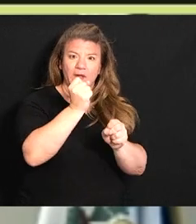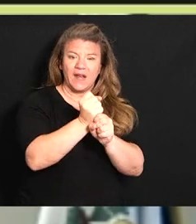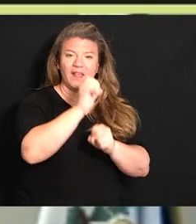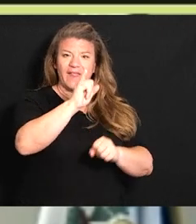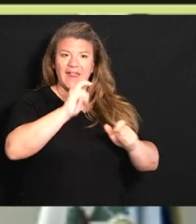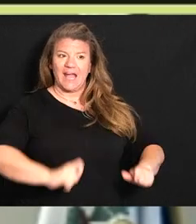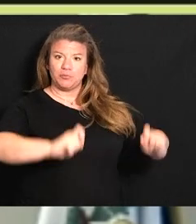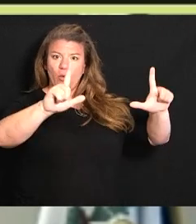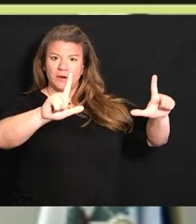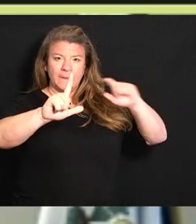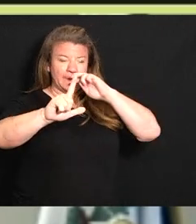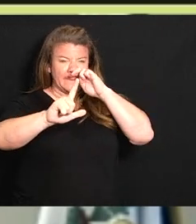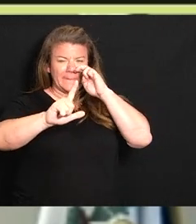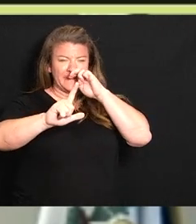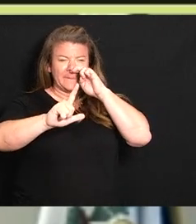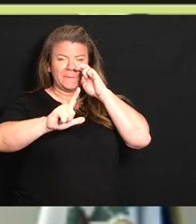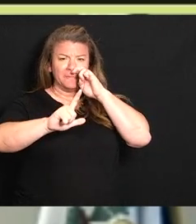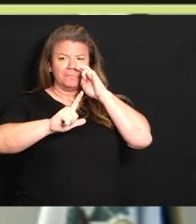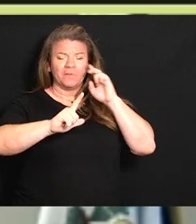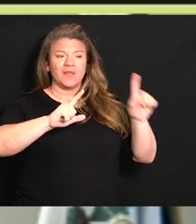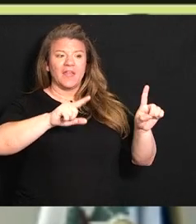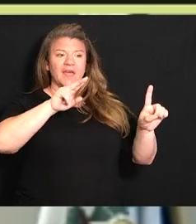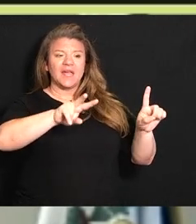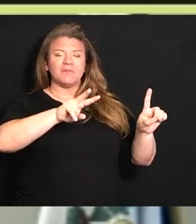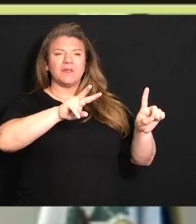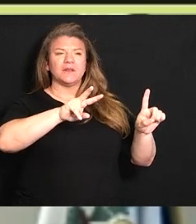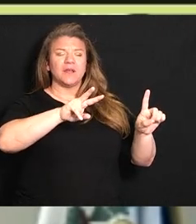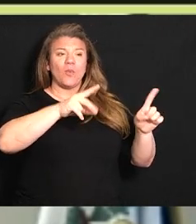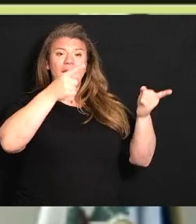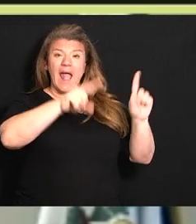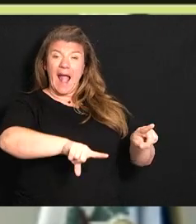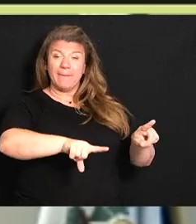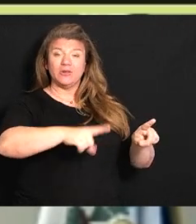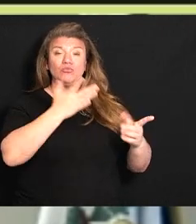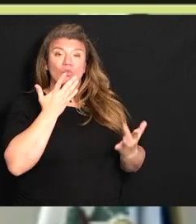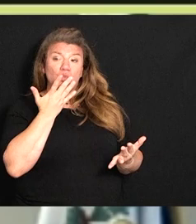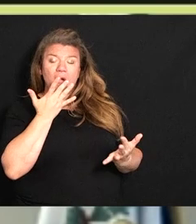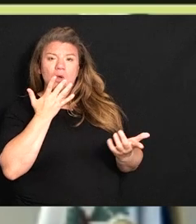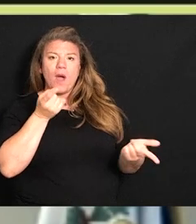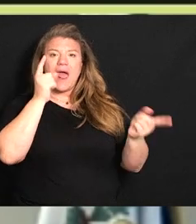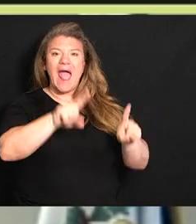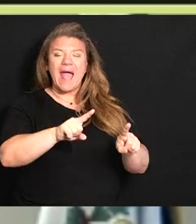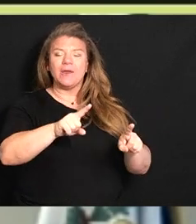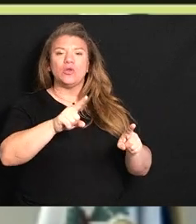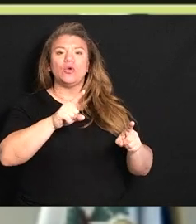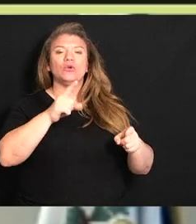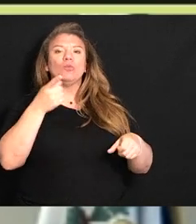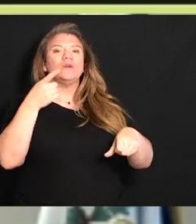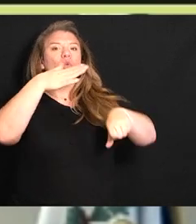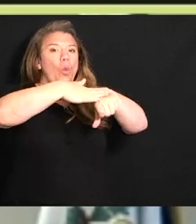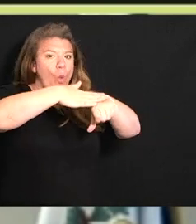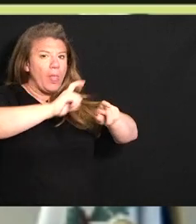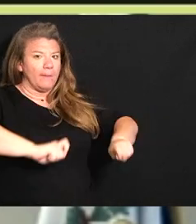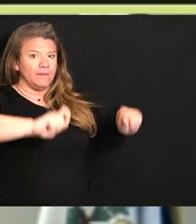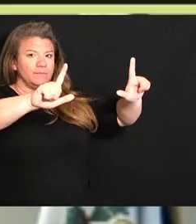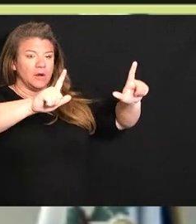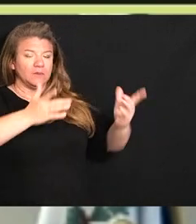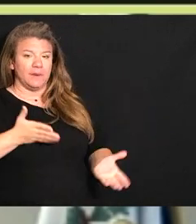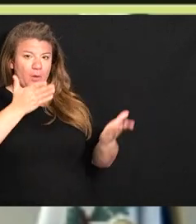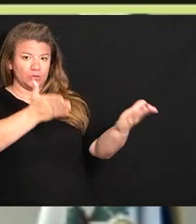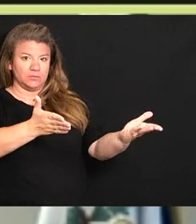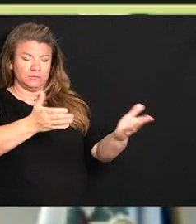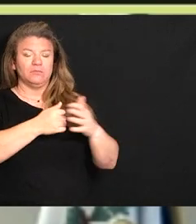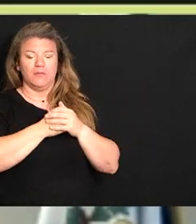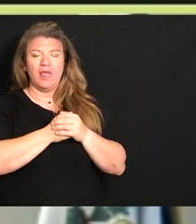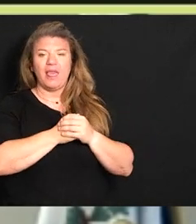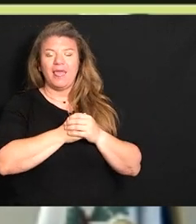the appearance of any pushback probably had to do with what was on the dashboard what was being proposed child